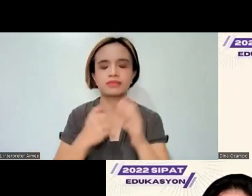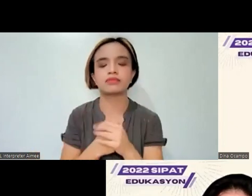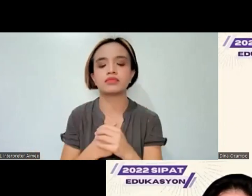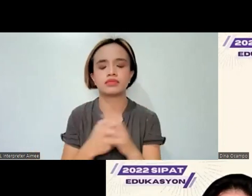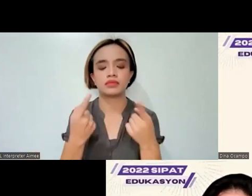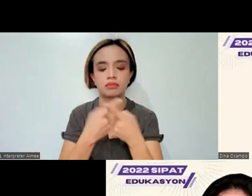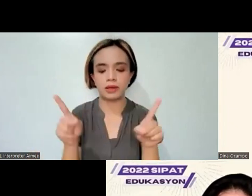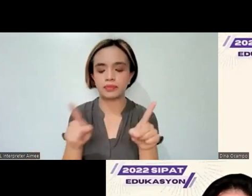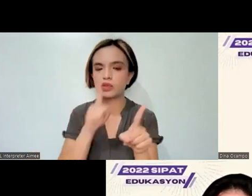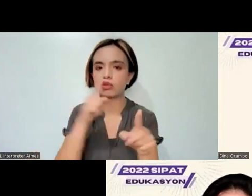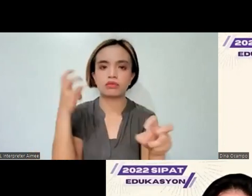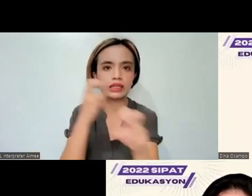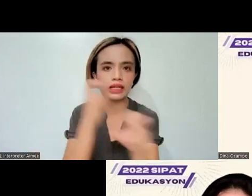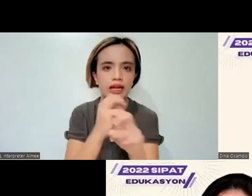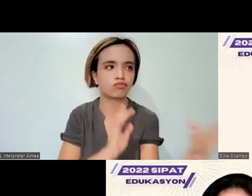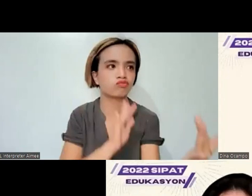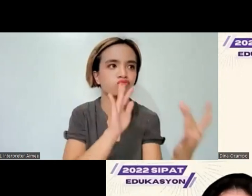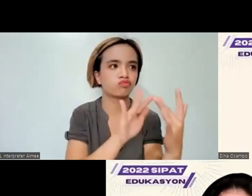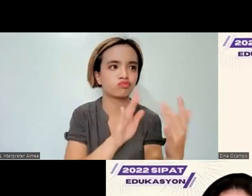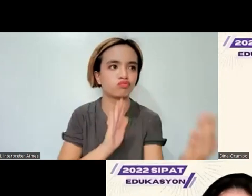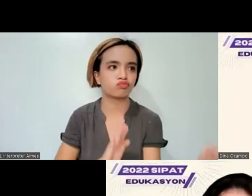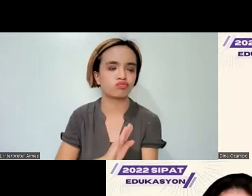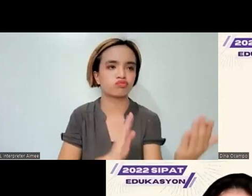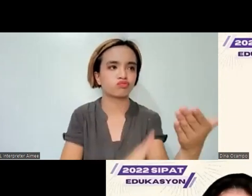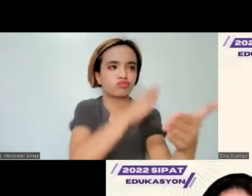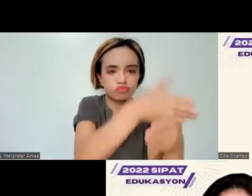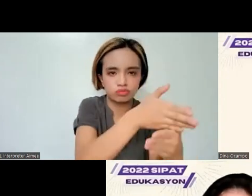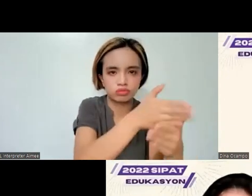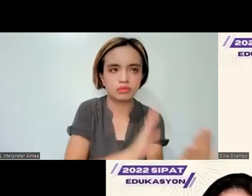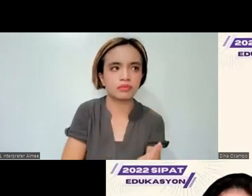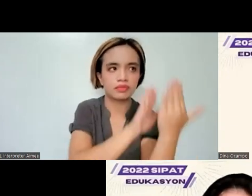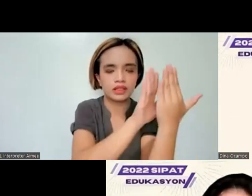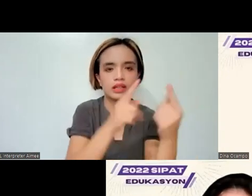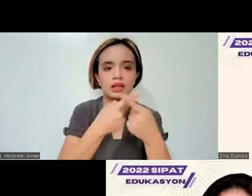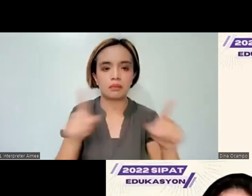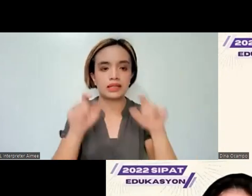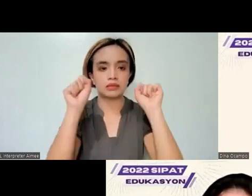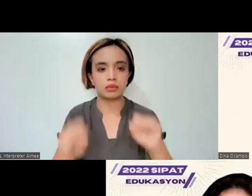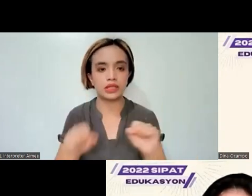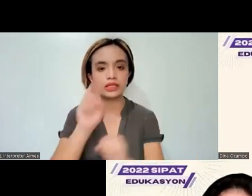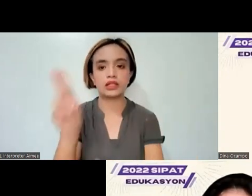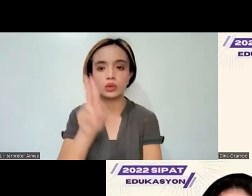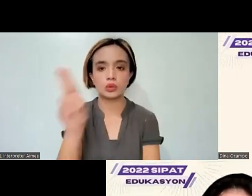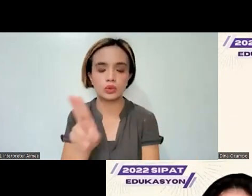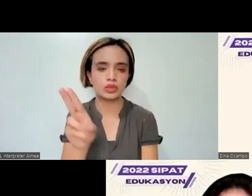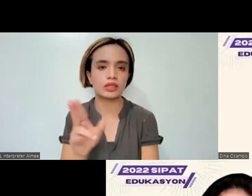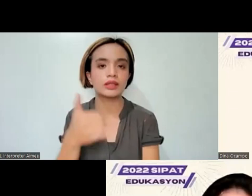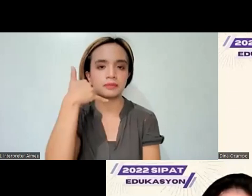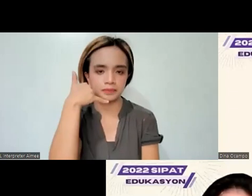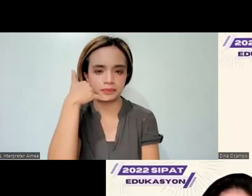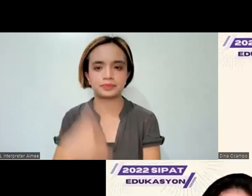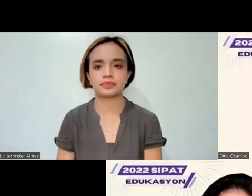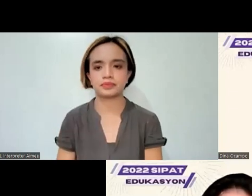hard to reach physically, but can use telephone.